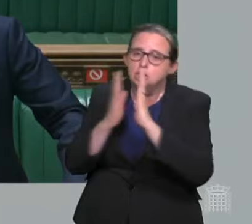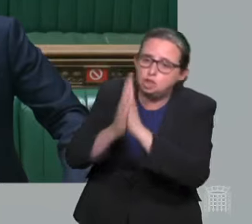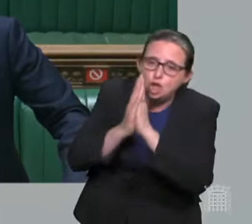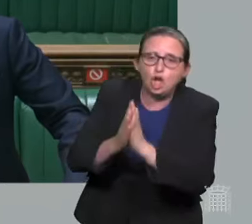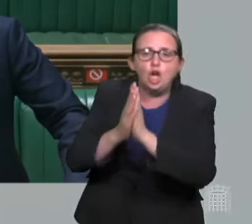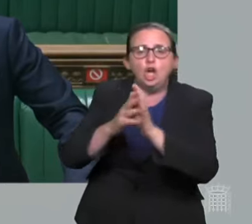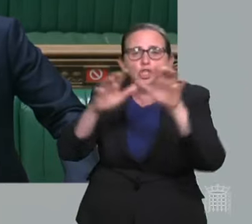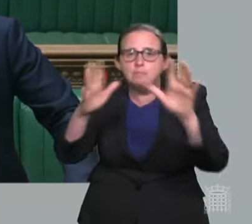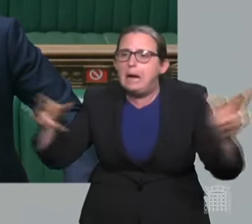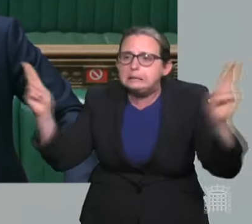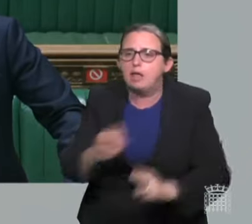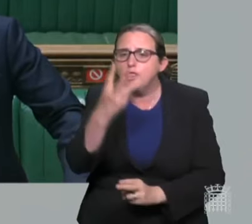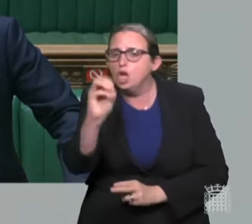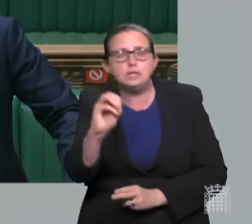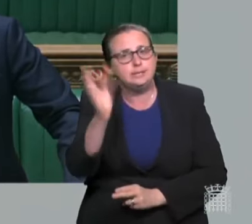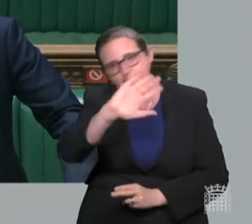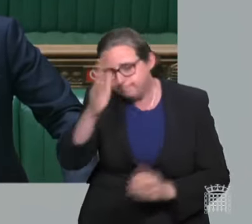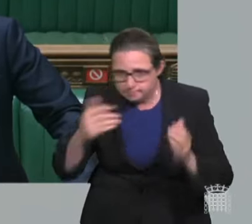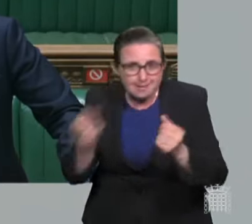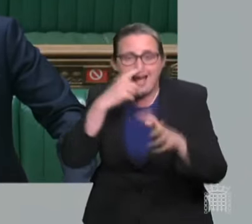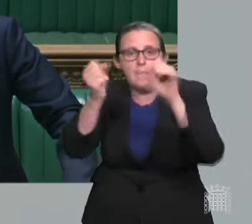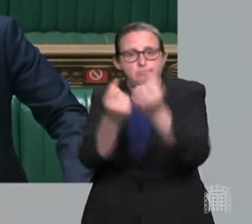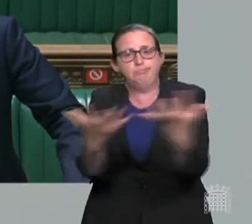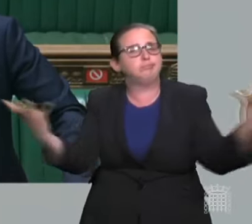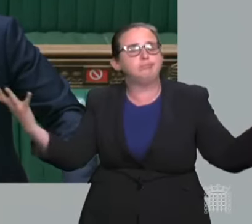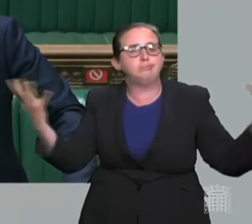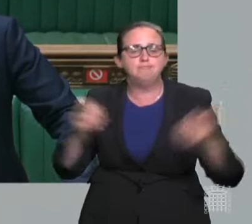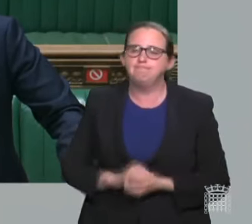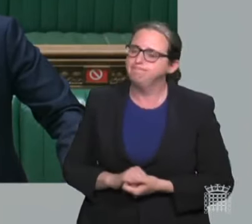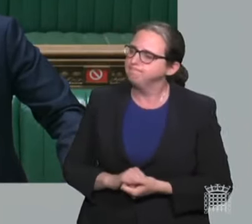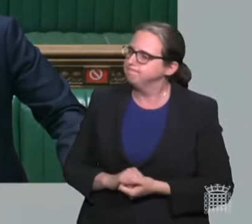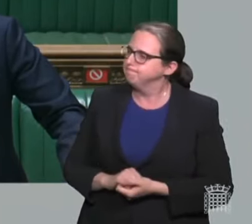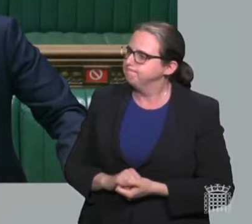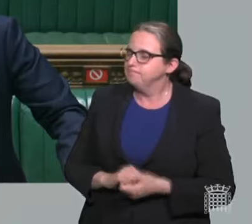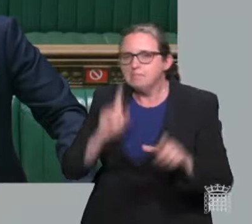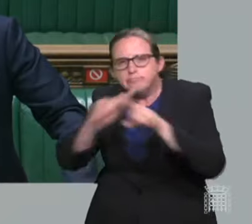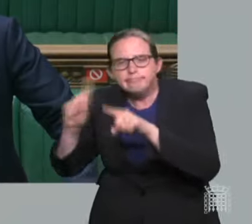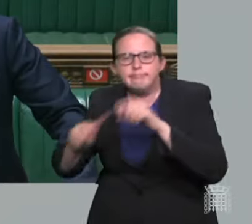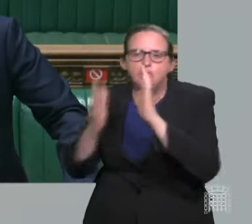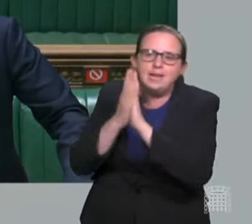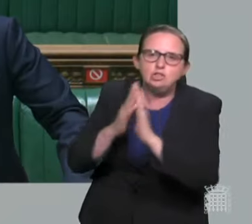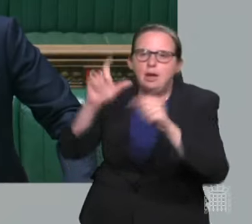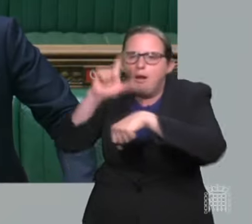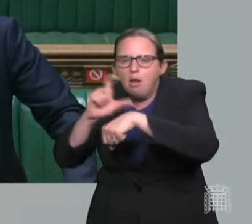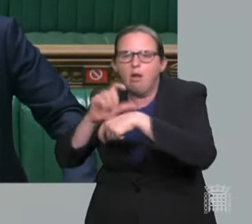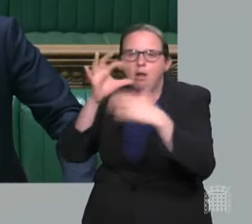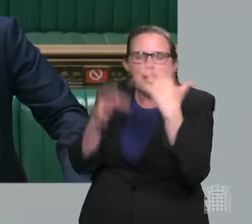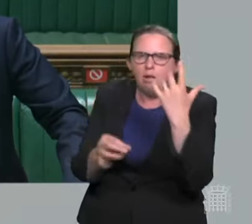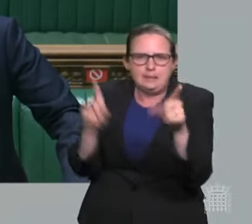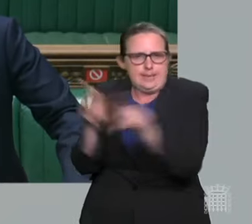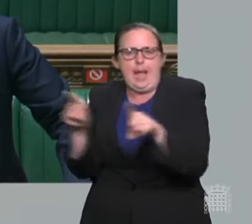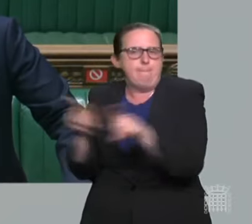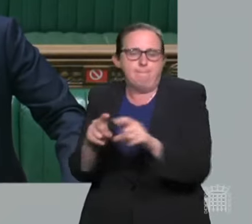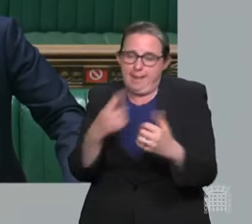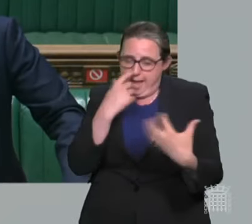We will remove legal requirements on how businesses operate. Capacity caps will all be lifted and there will